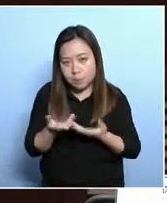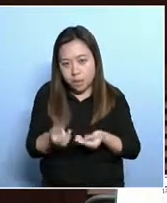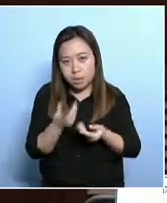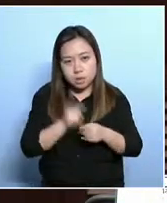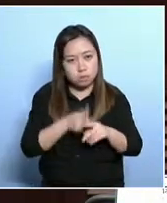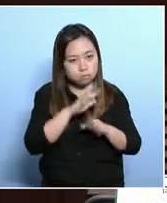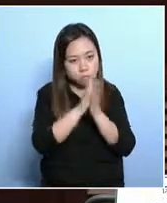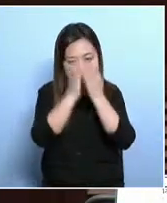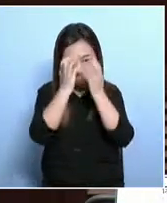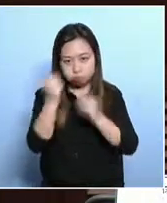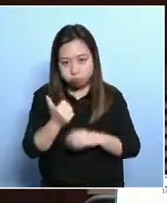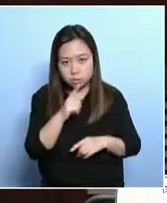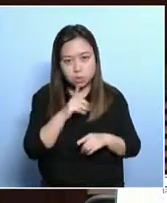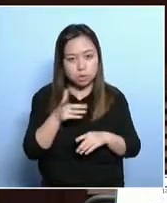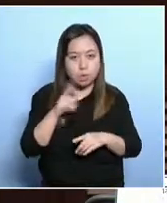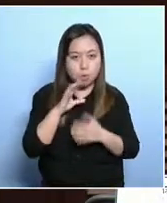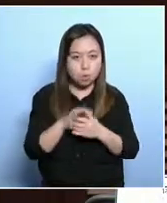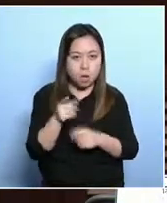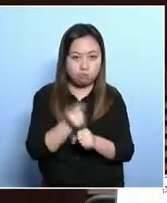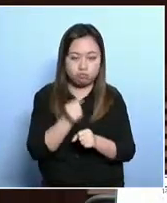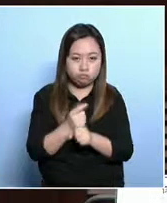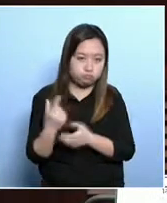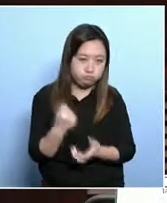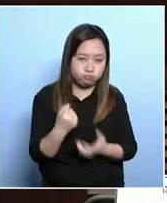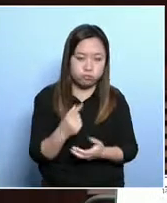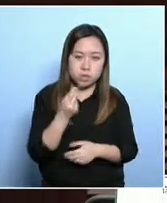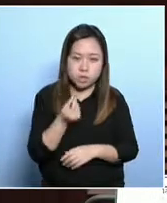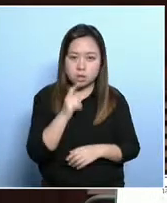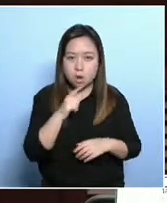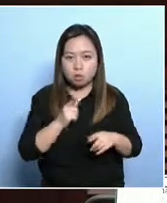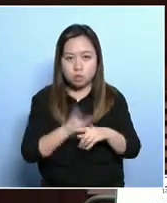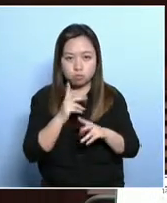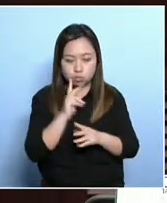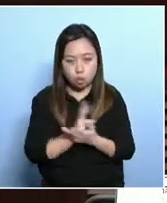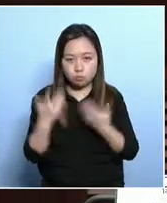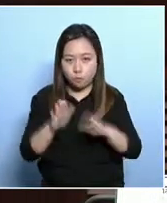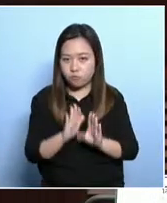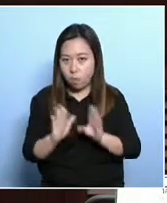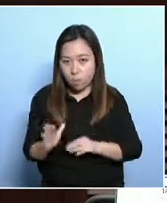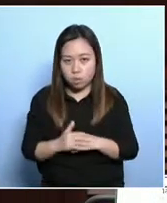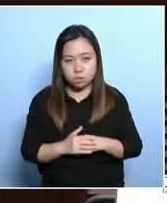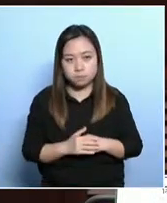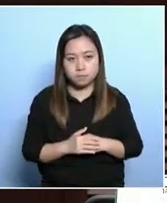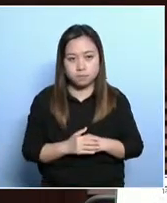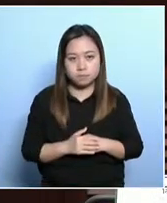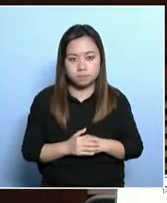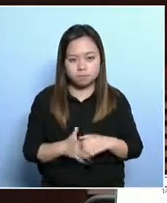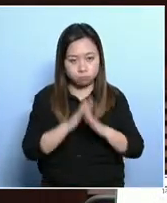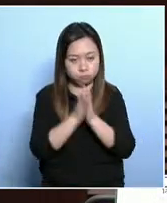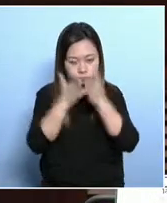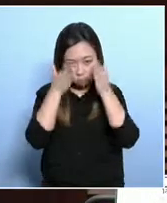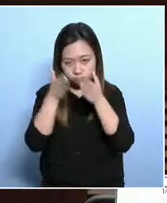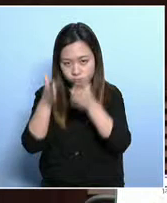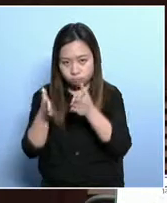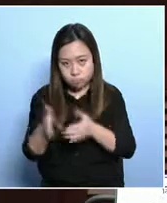staff these days. And also, the working family allowance, we have enhanced